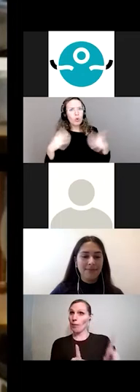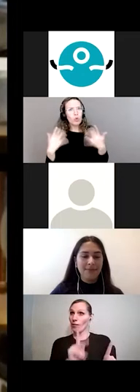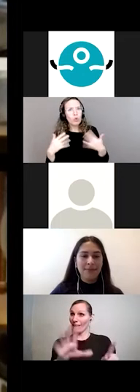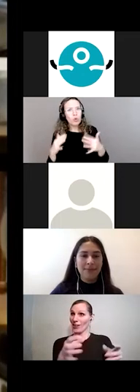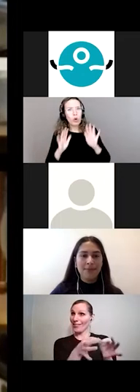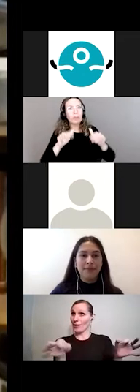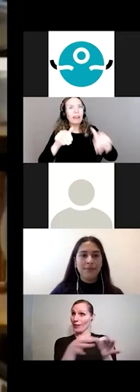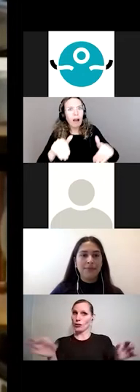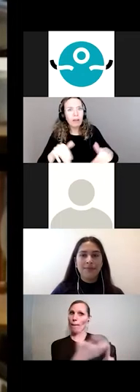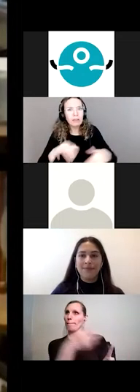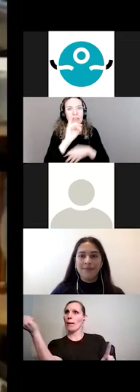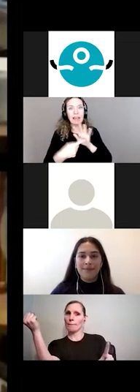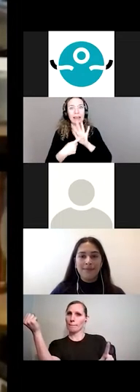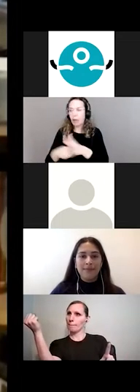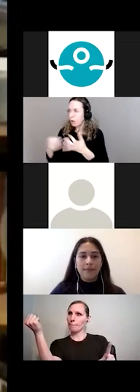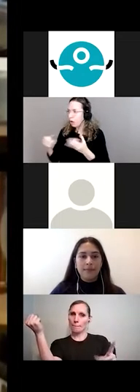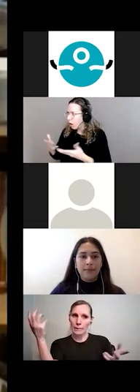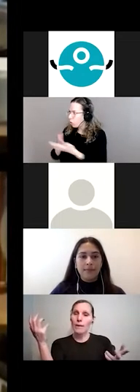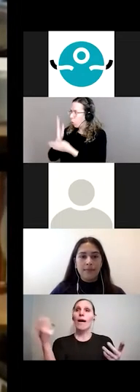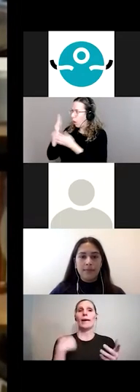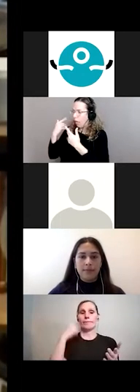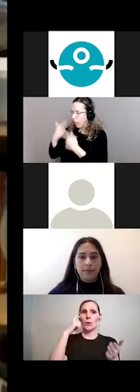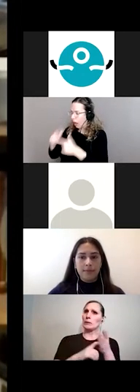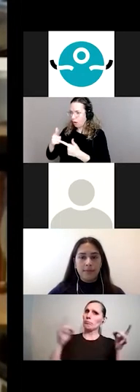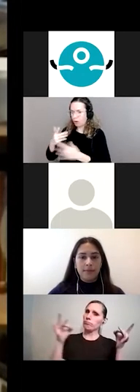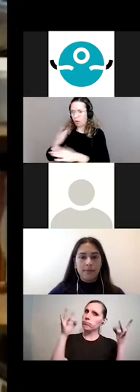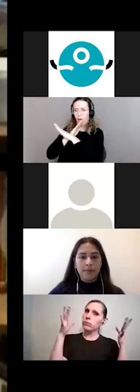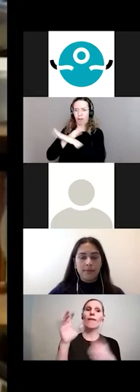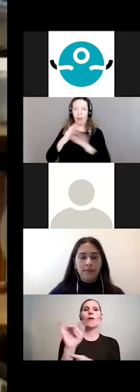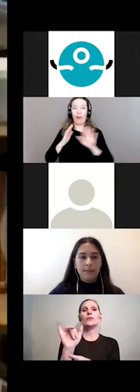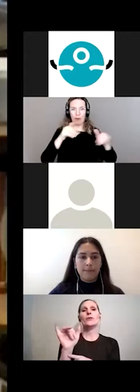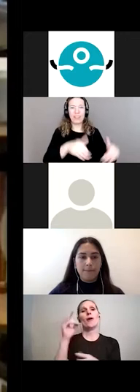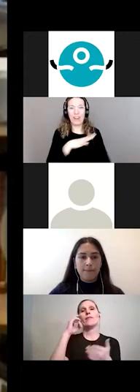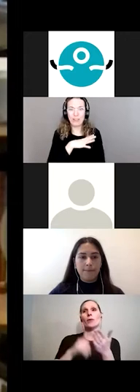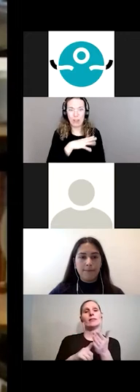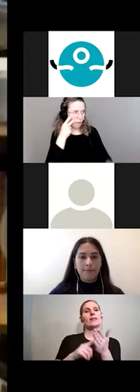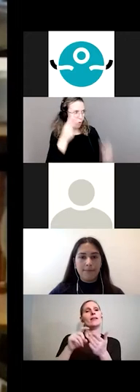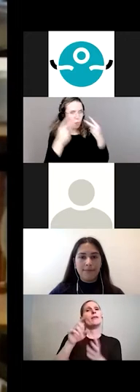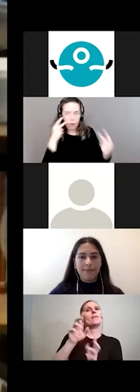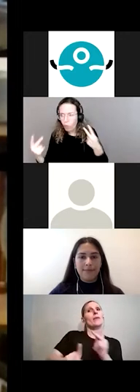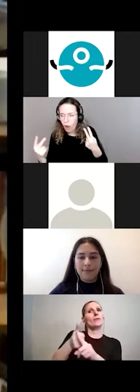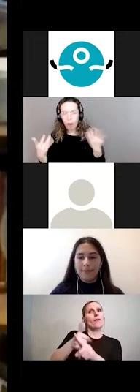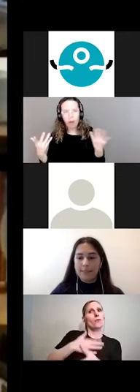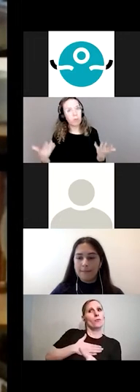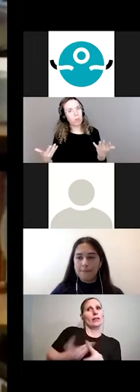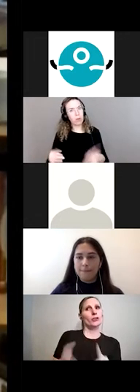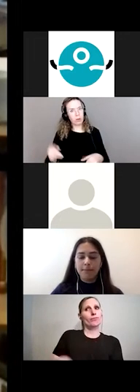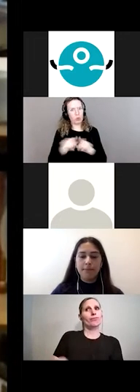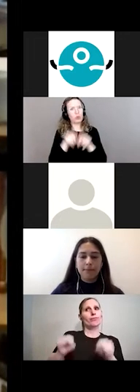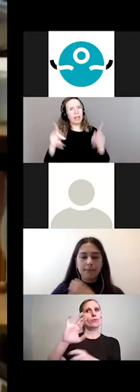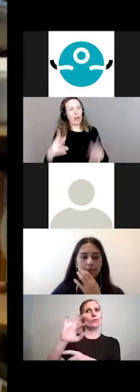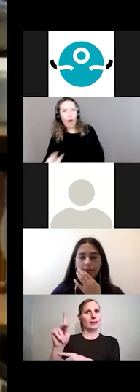they are deprived of their language rights, and I've also seen the risks that people take and the struggles that they